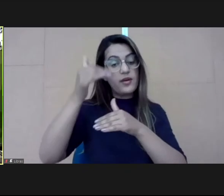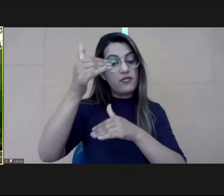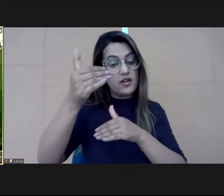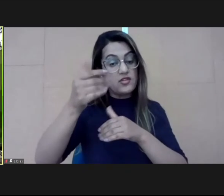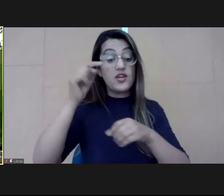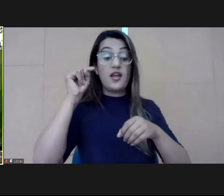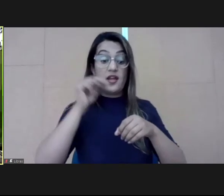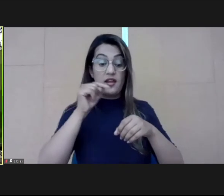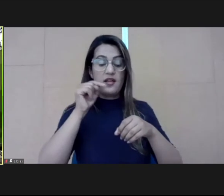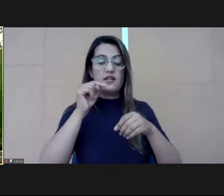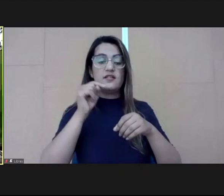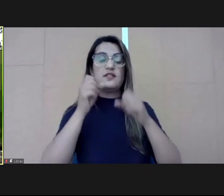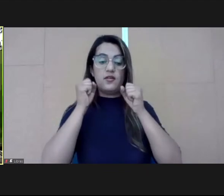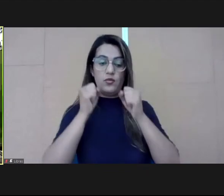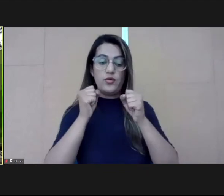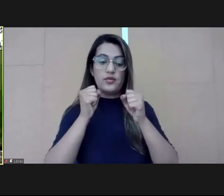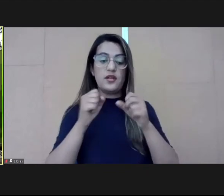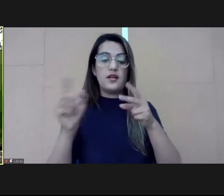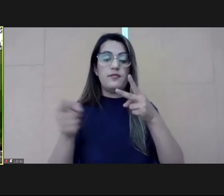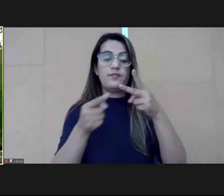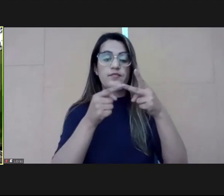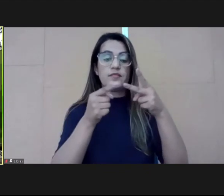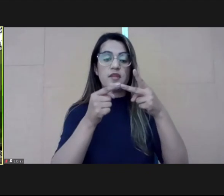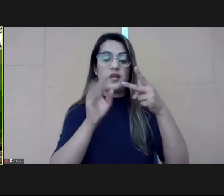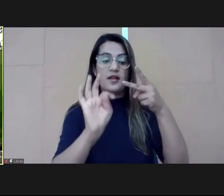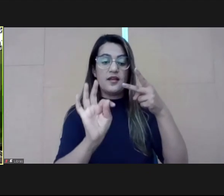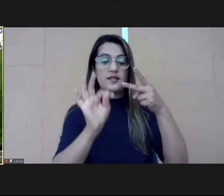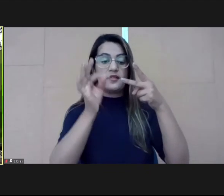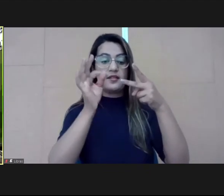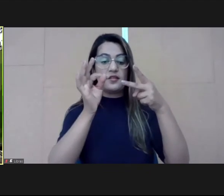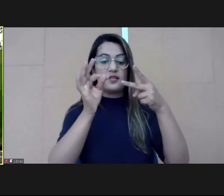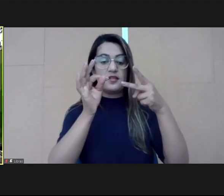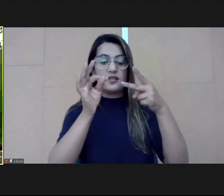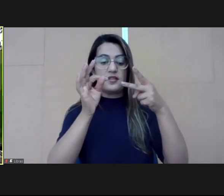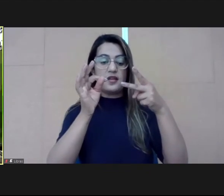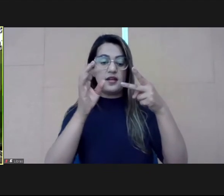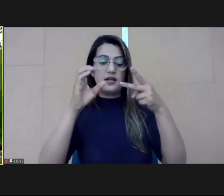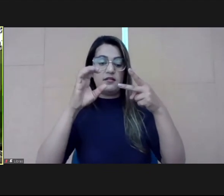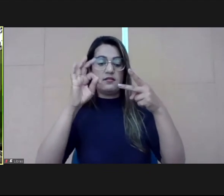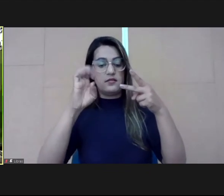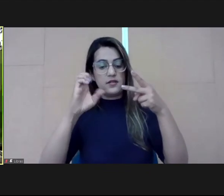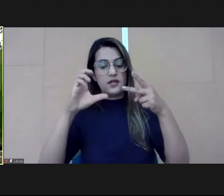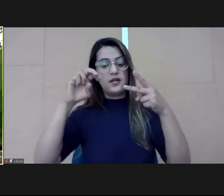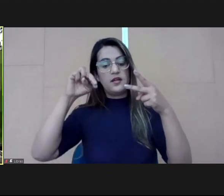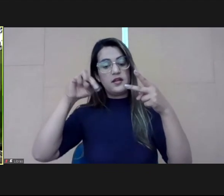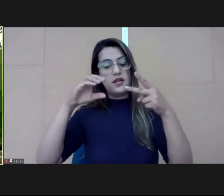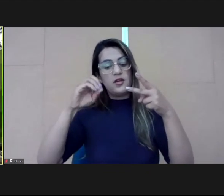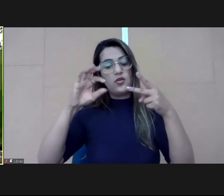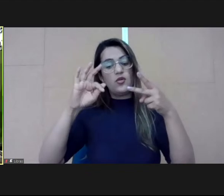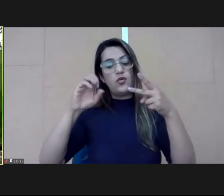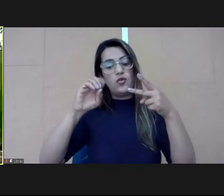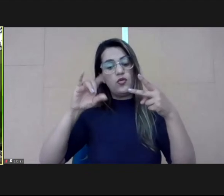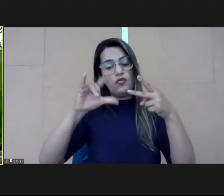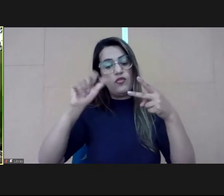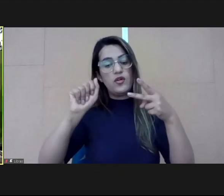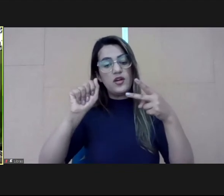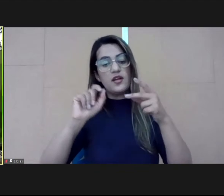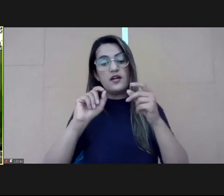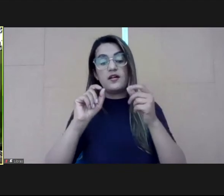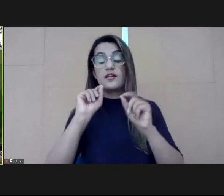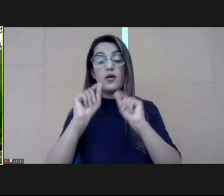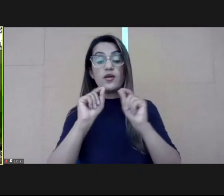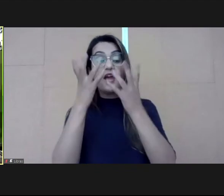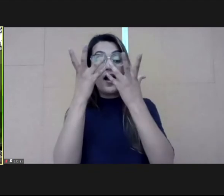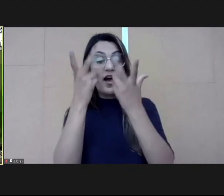the love of technology. So the ability to embrace technology and not treat it as something to be